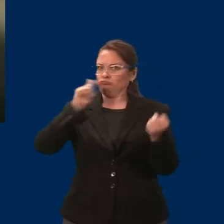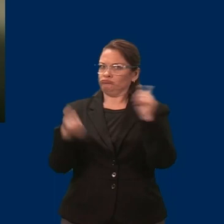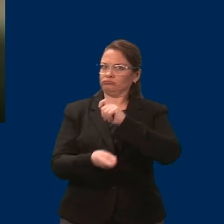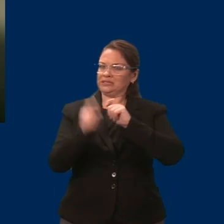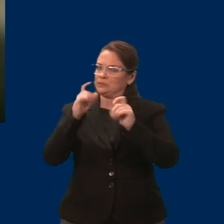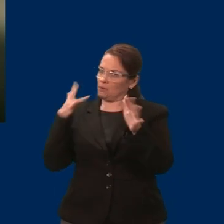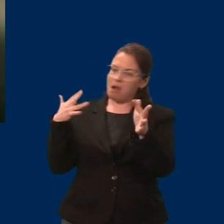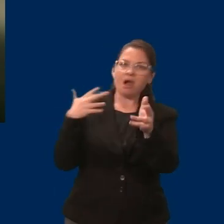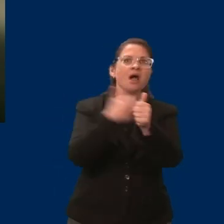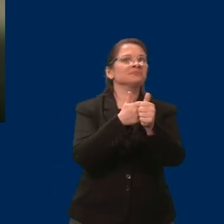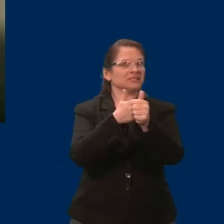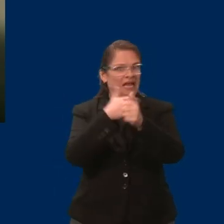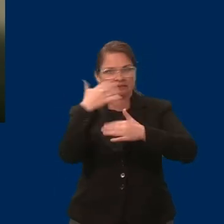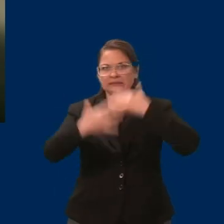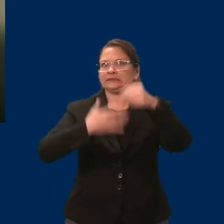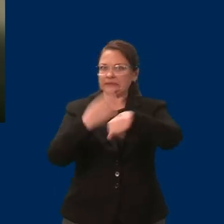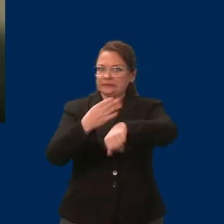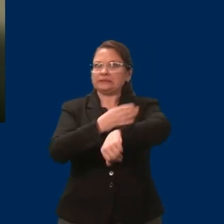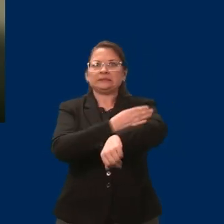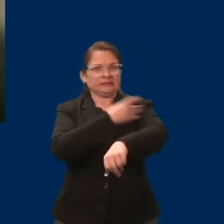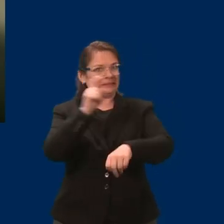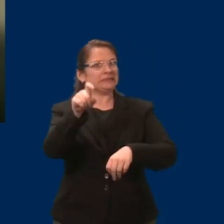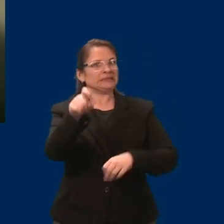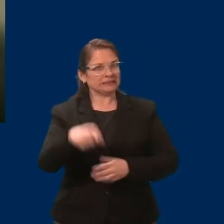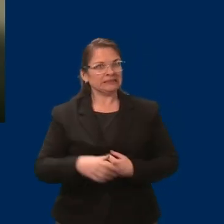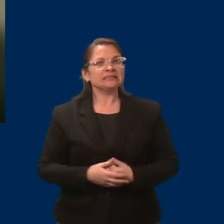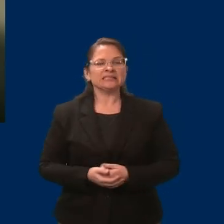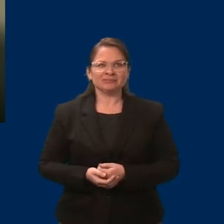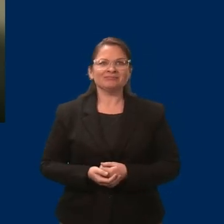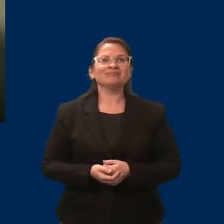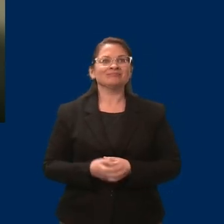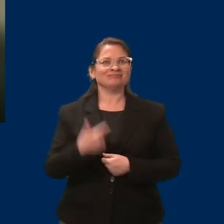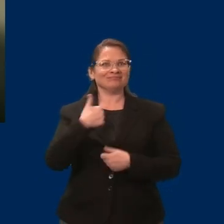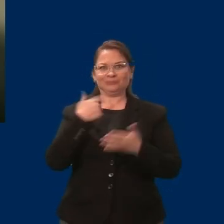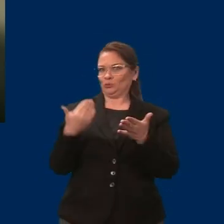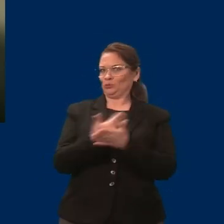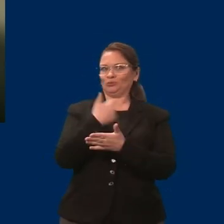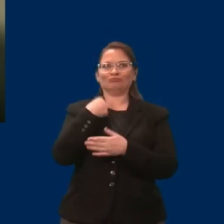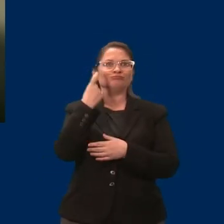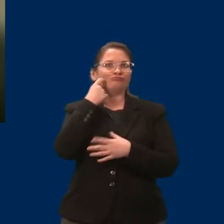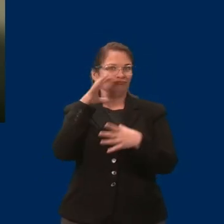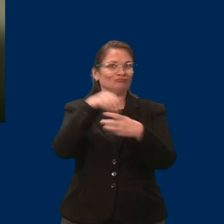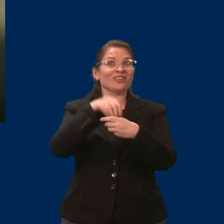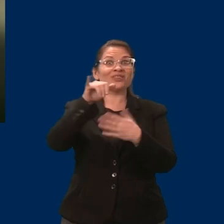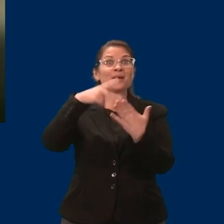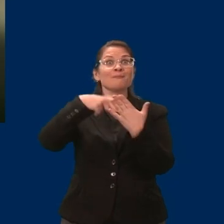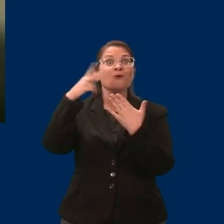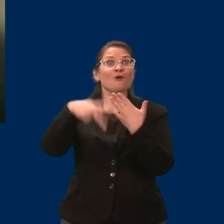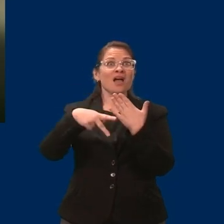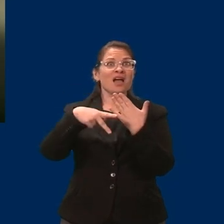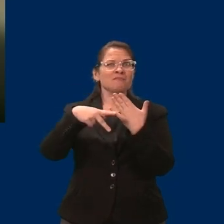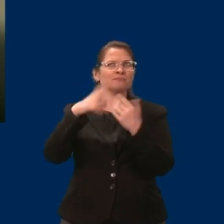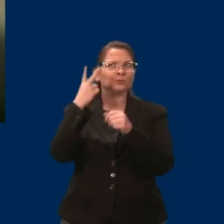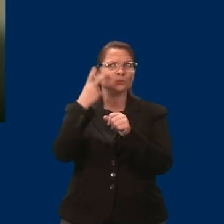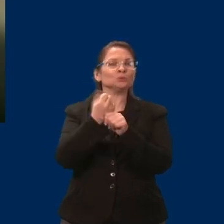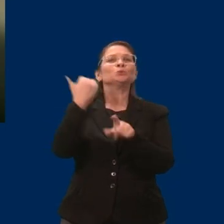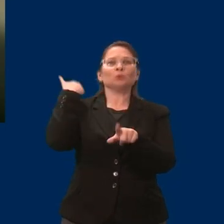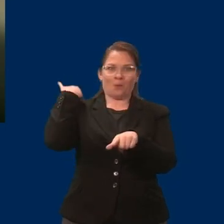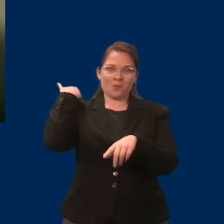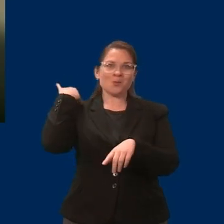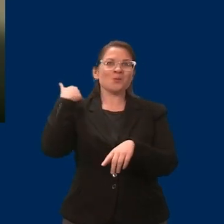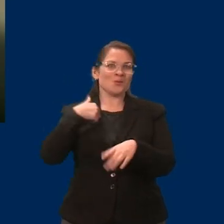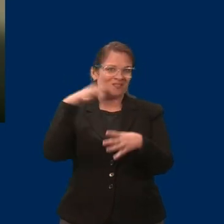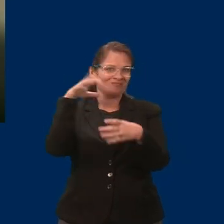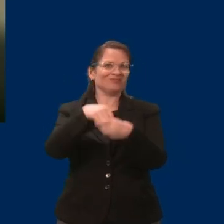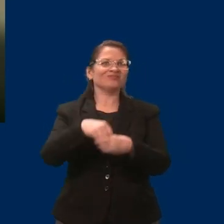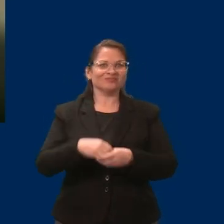for our whole community. I am a newer participant to this program, just in the last two years. I've always believed that if I